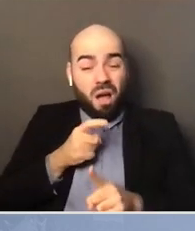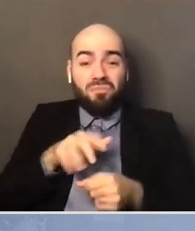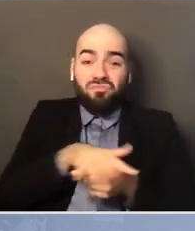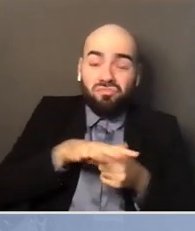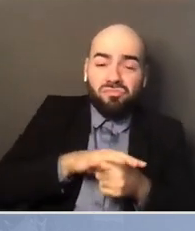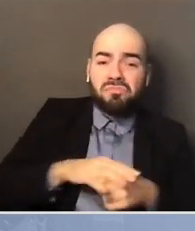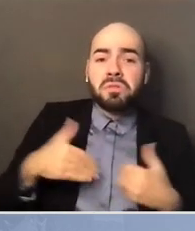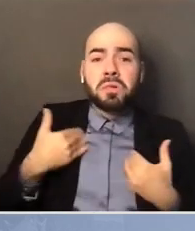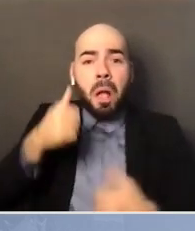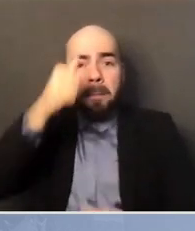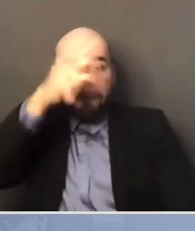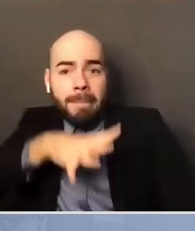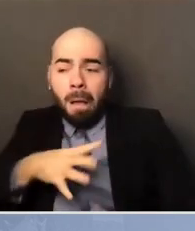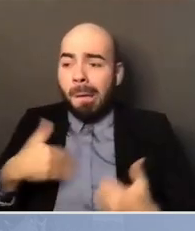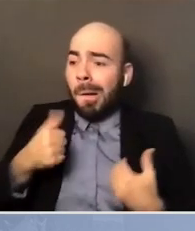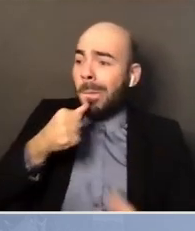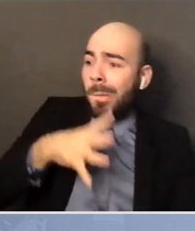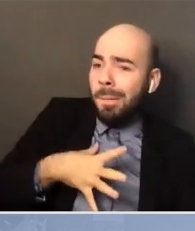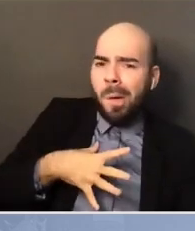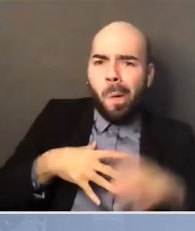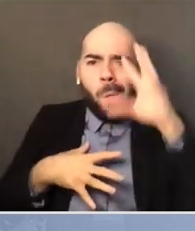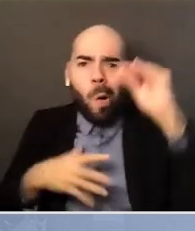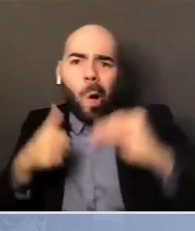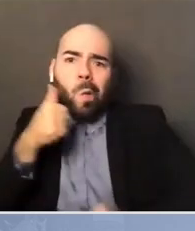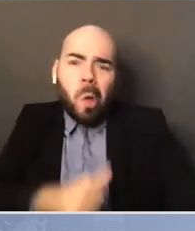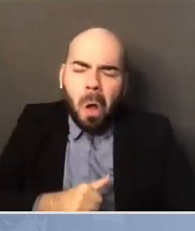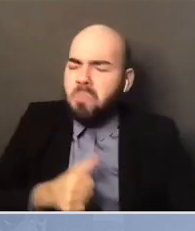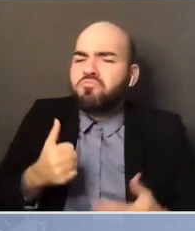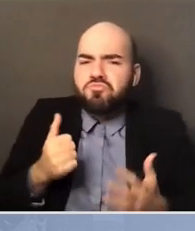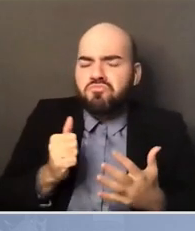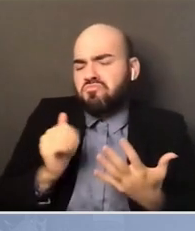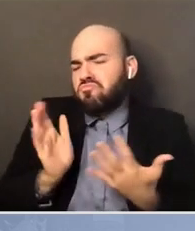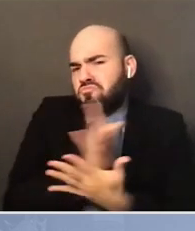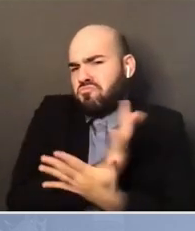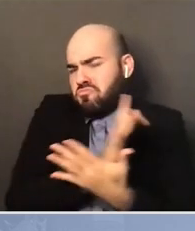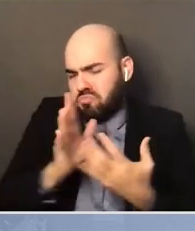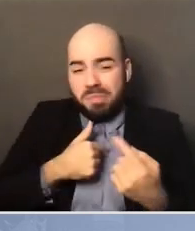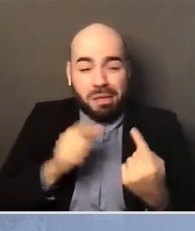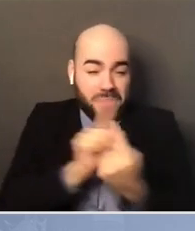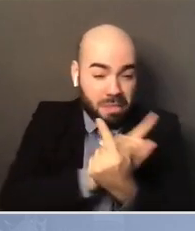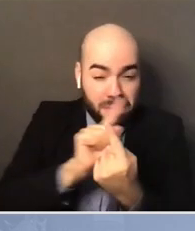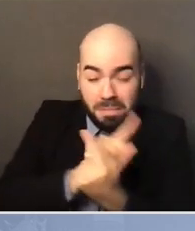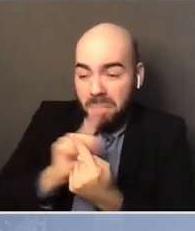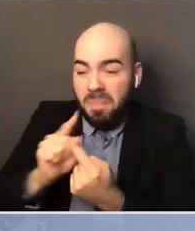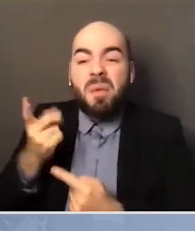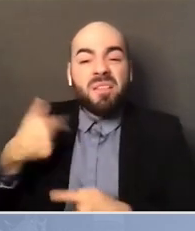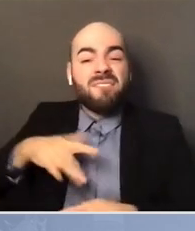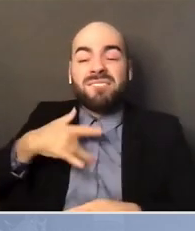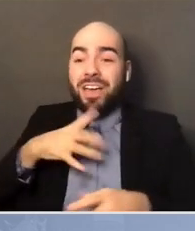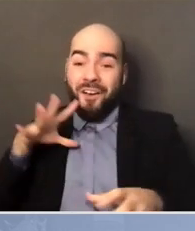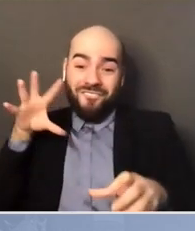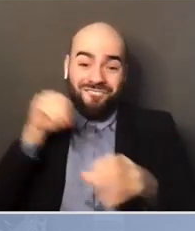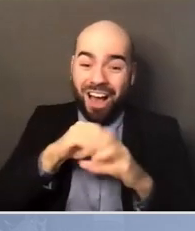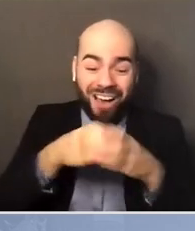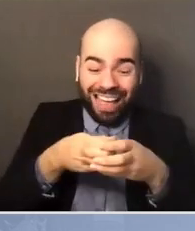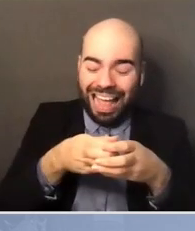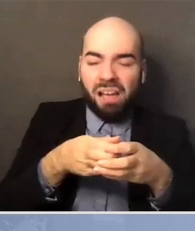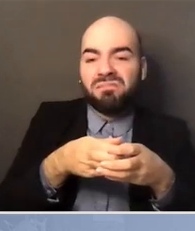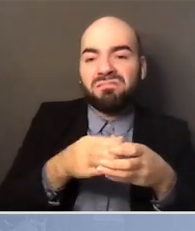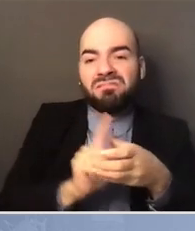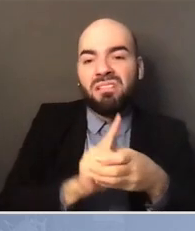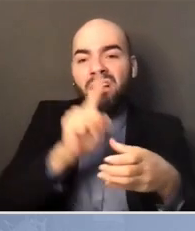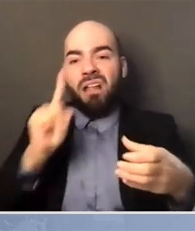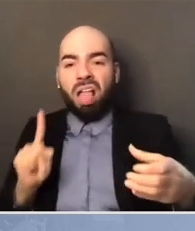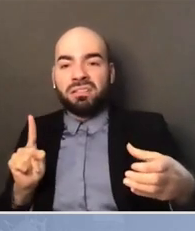women who so often felt like they were on the outside looking in. And that the